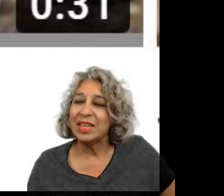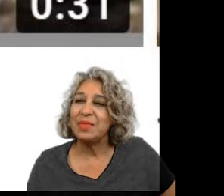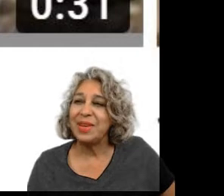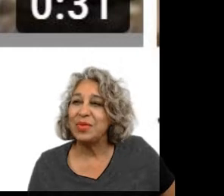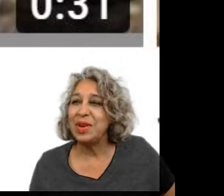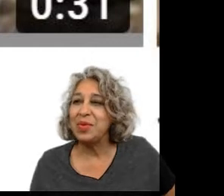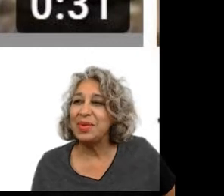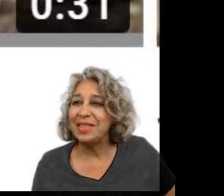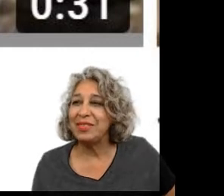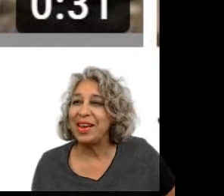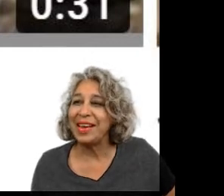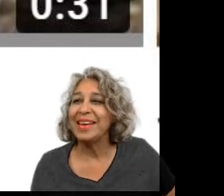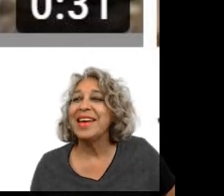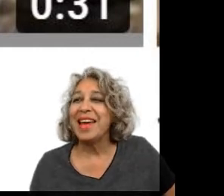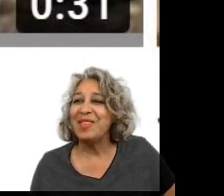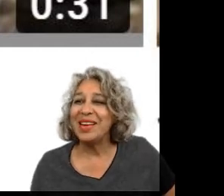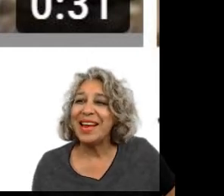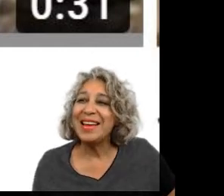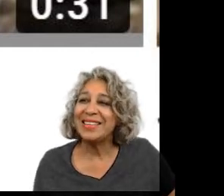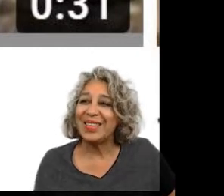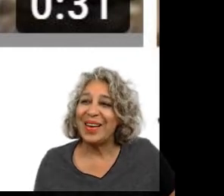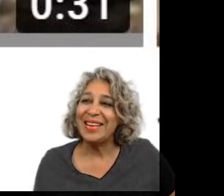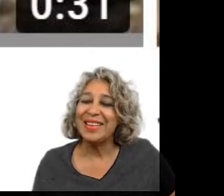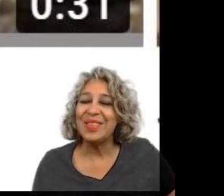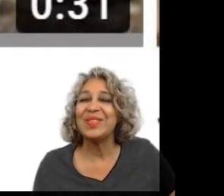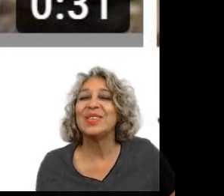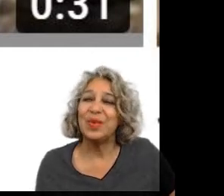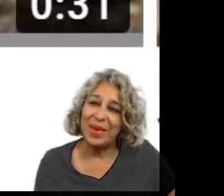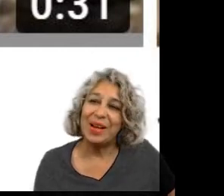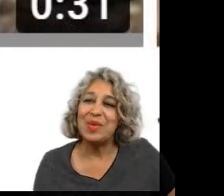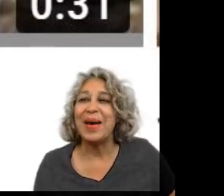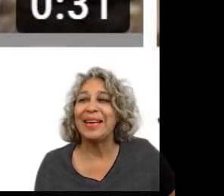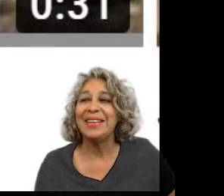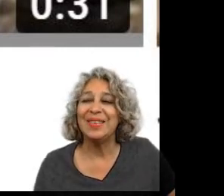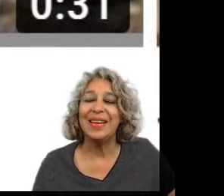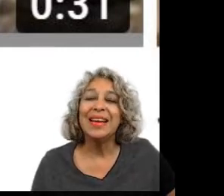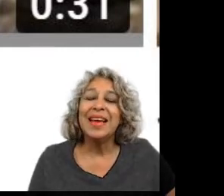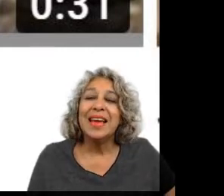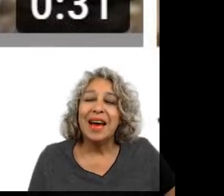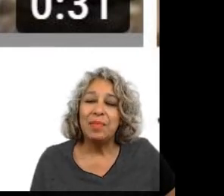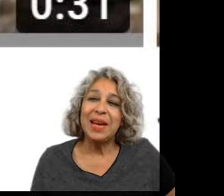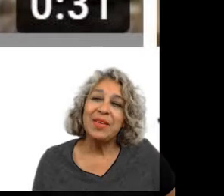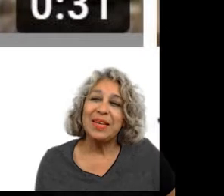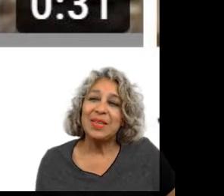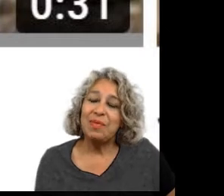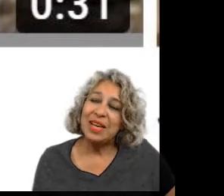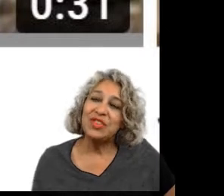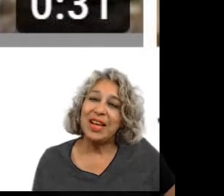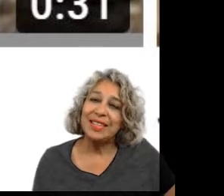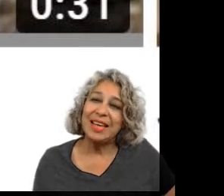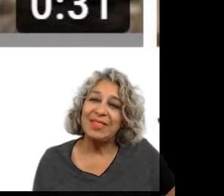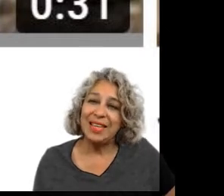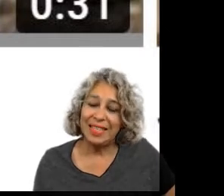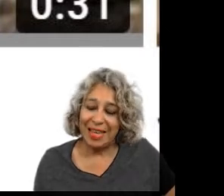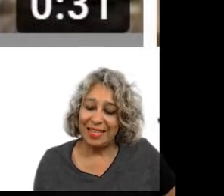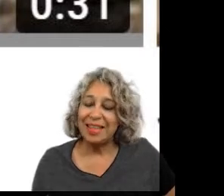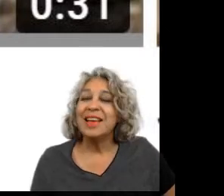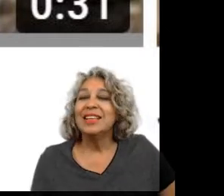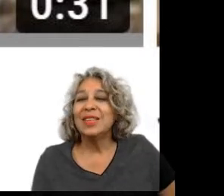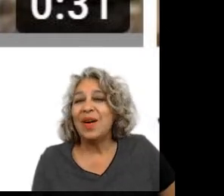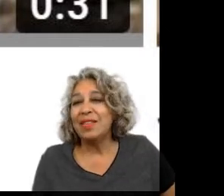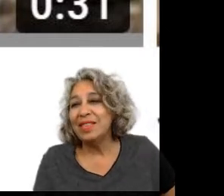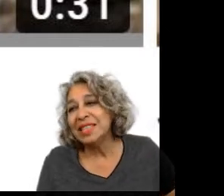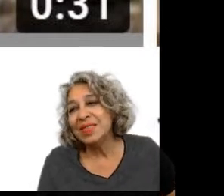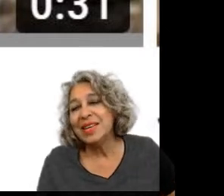realize he was going to be doing new ones every every day so I didn't do the first one but I'll go back and do it but anyway so I'm going to translate what he says